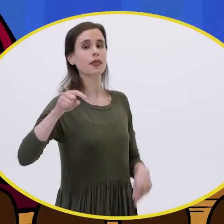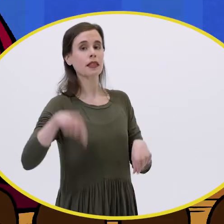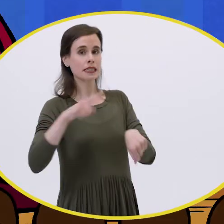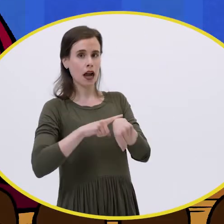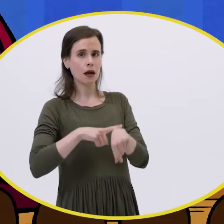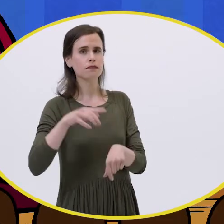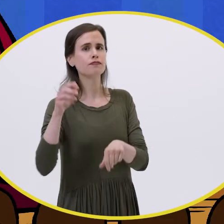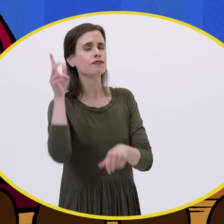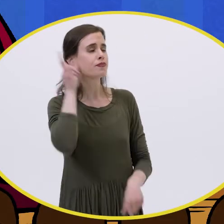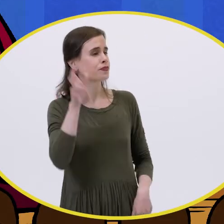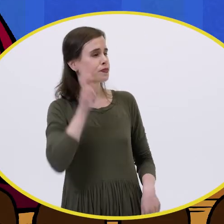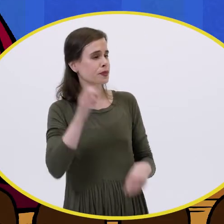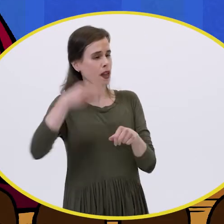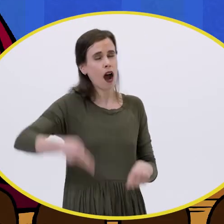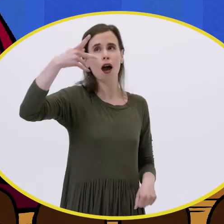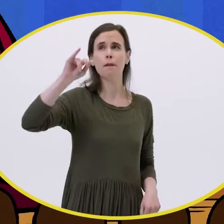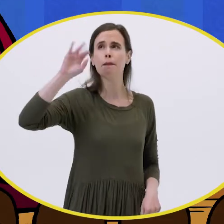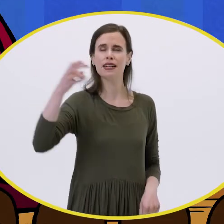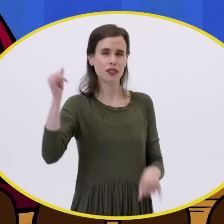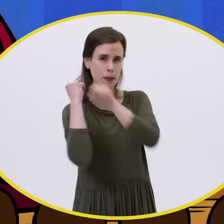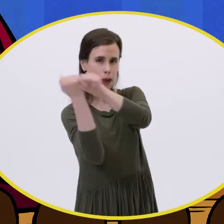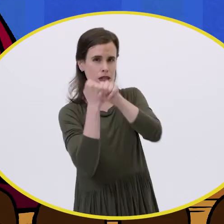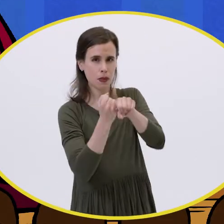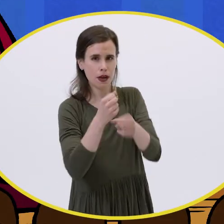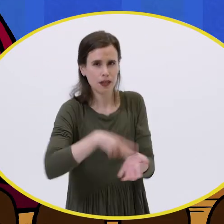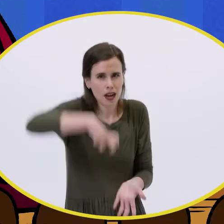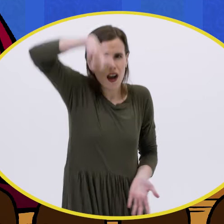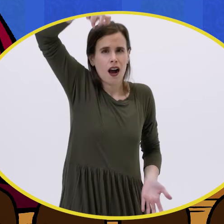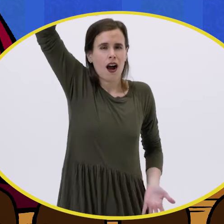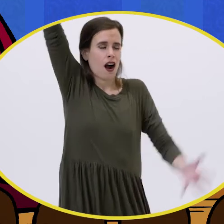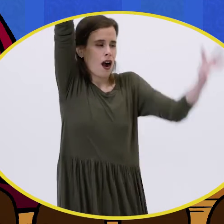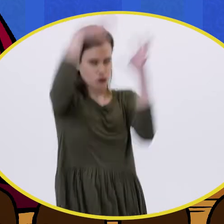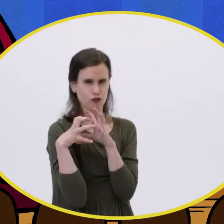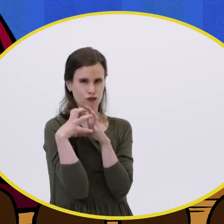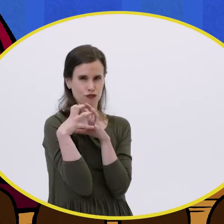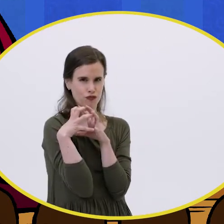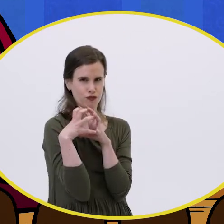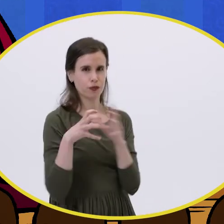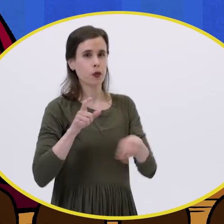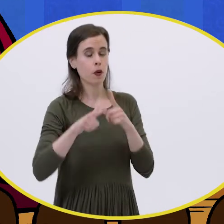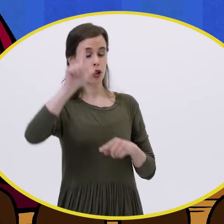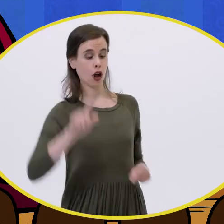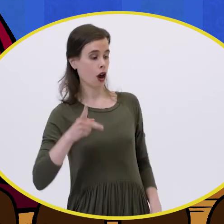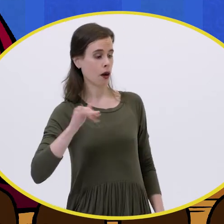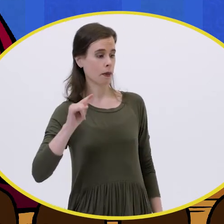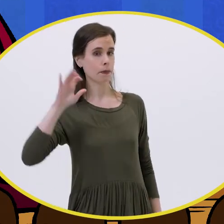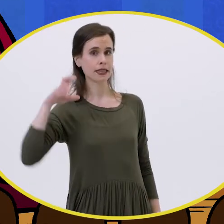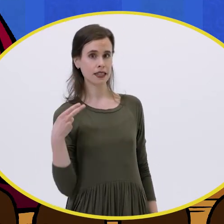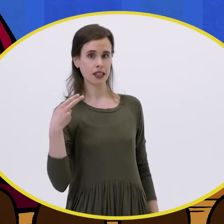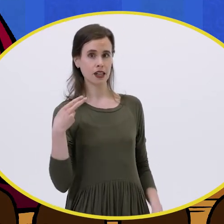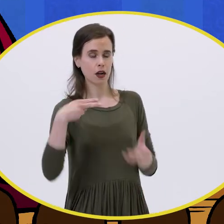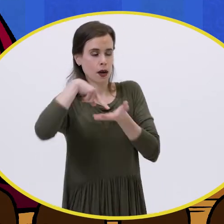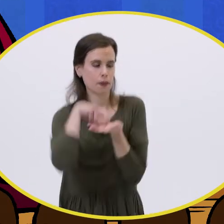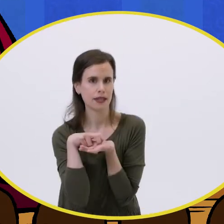Yes This time When we hear a high pitch Let's reach up high Like we're catching a ball And when we hear a low